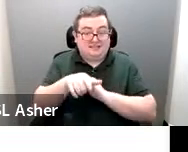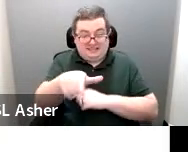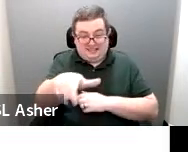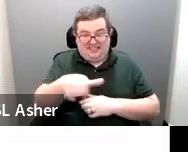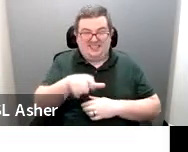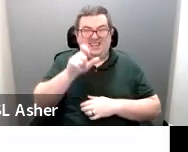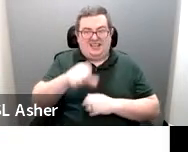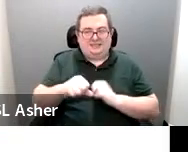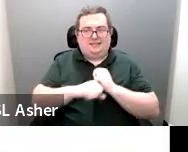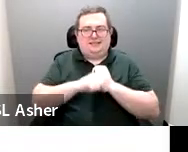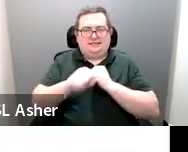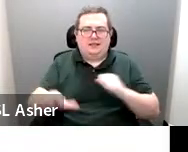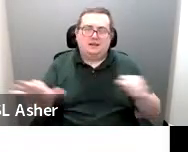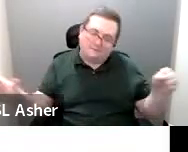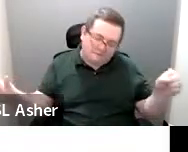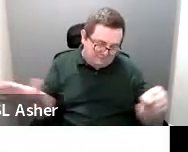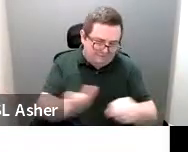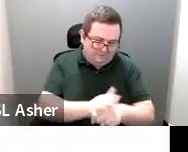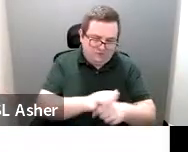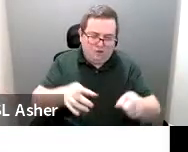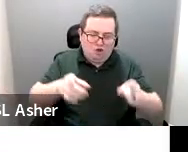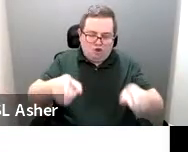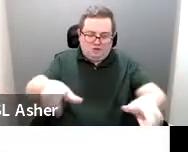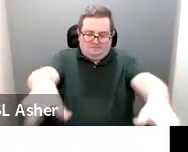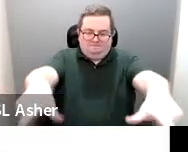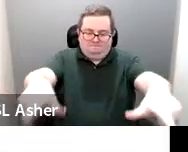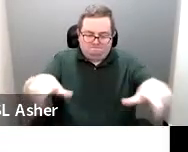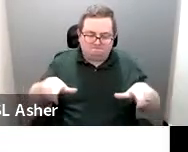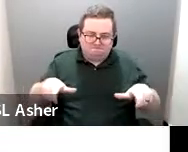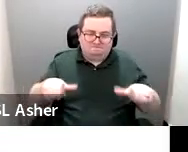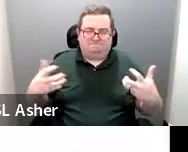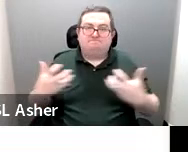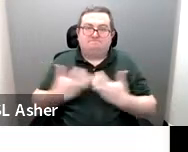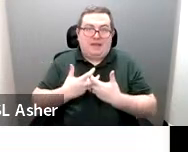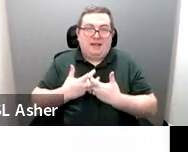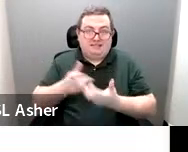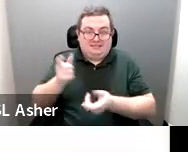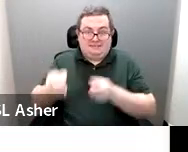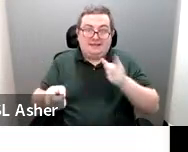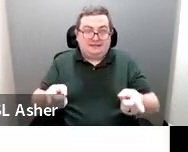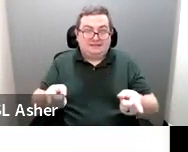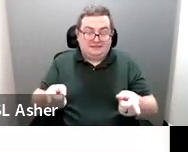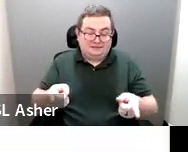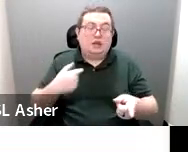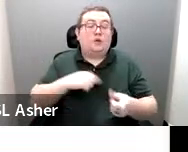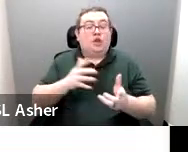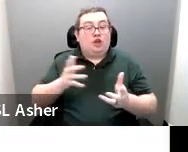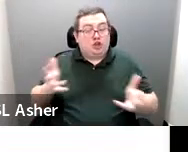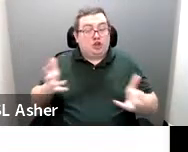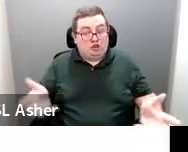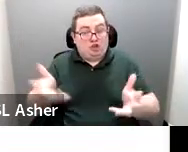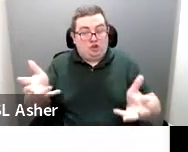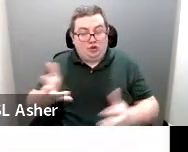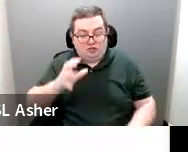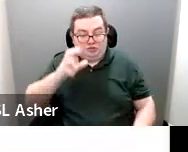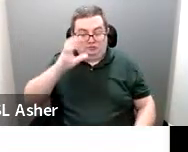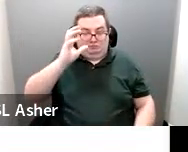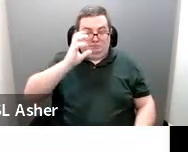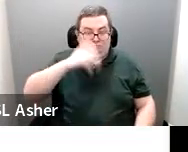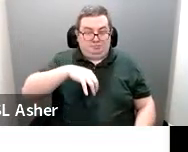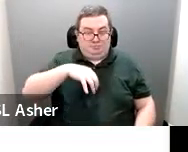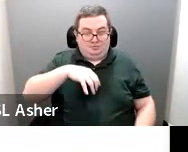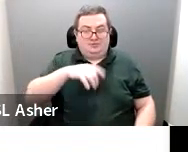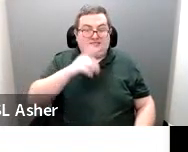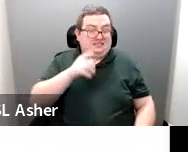extend the full length of the parking space. So while we do encourage the bollards to be installed in something like